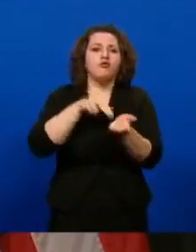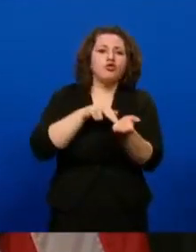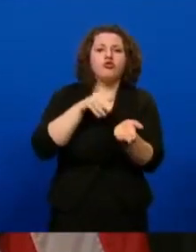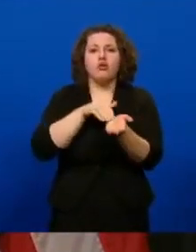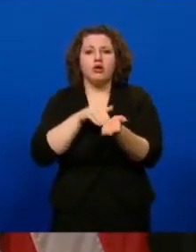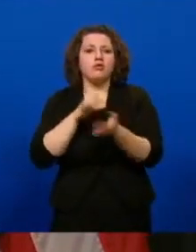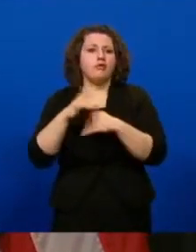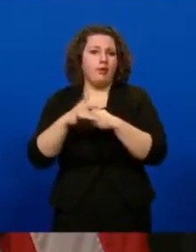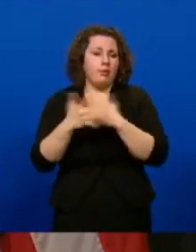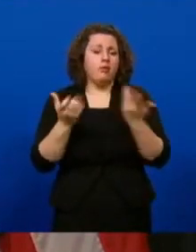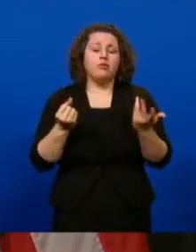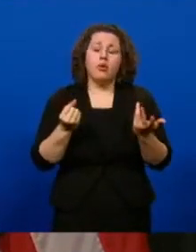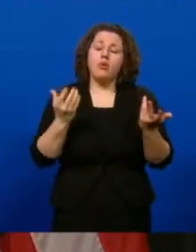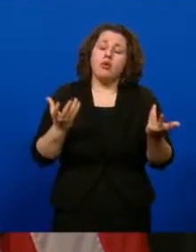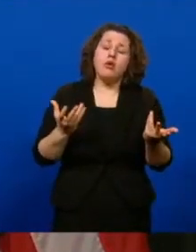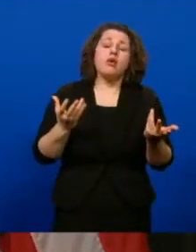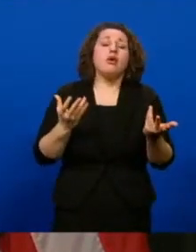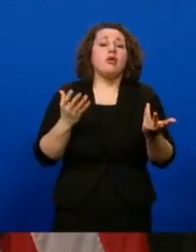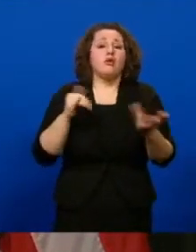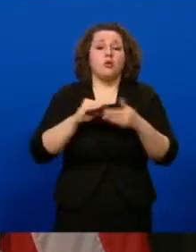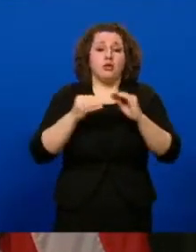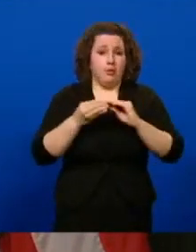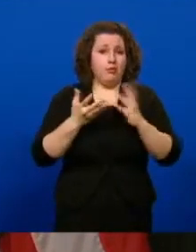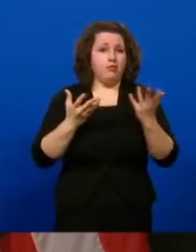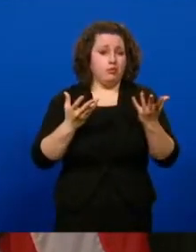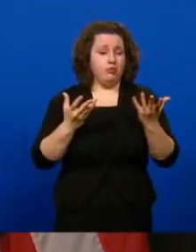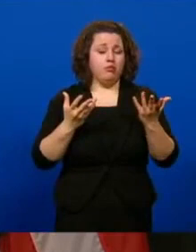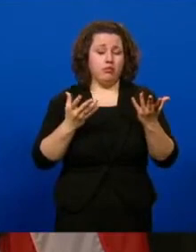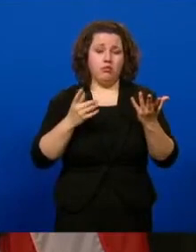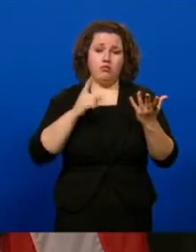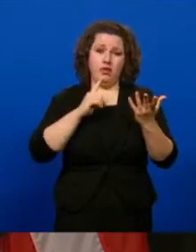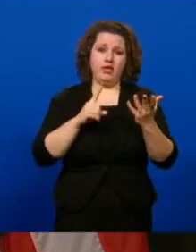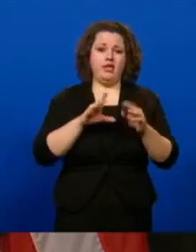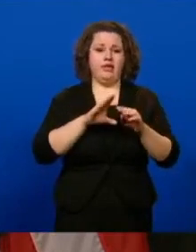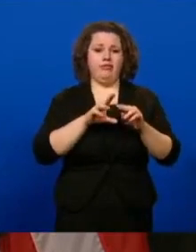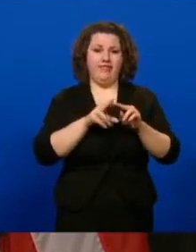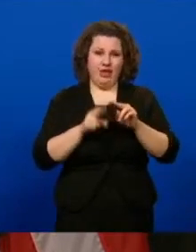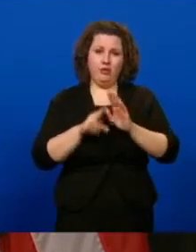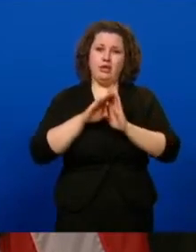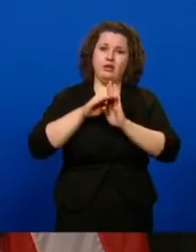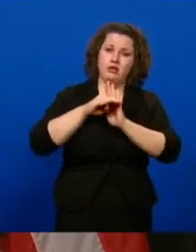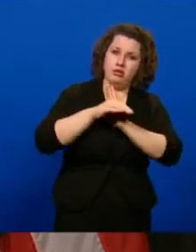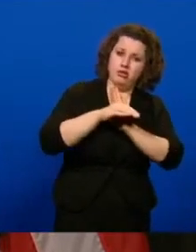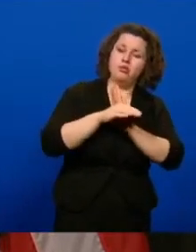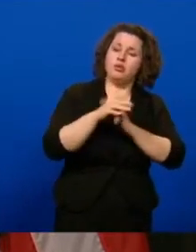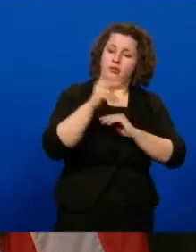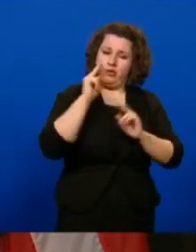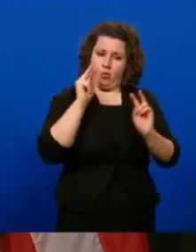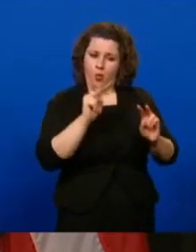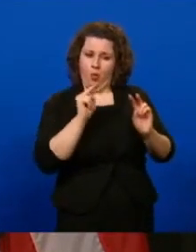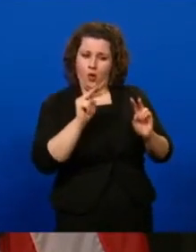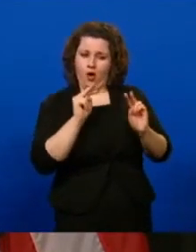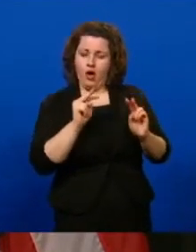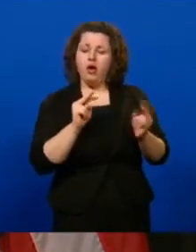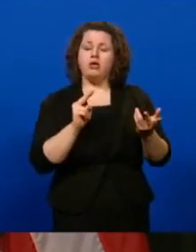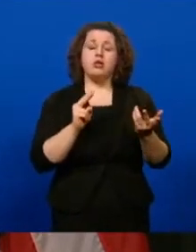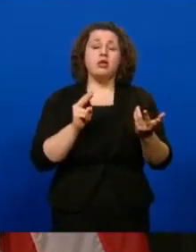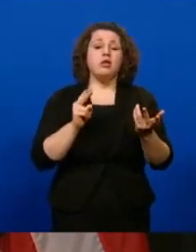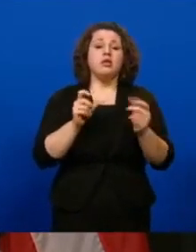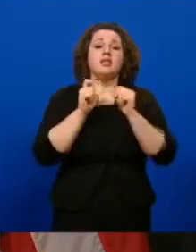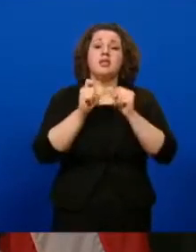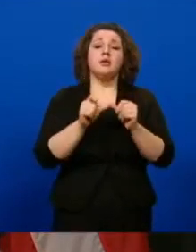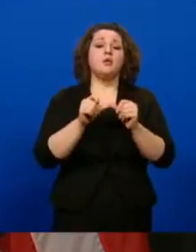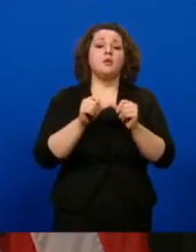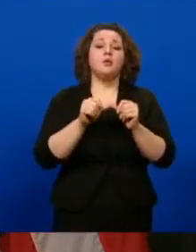we've continued to see those numbers significantly decrease, so we're watching those very carefully. We're continuing to